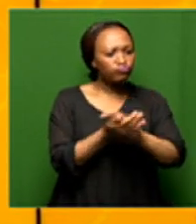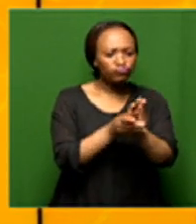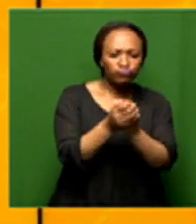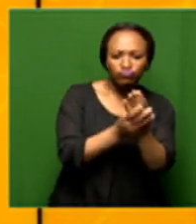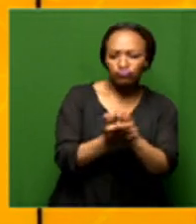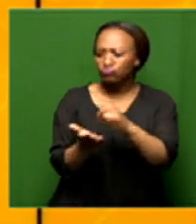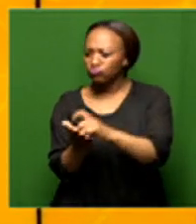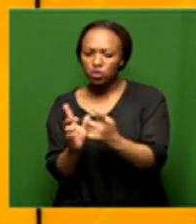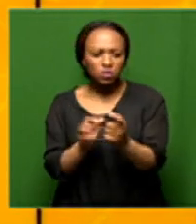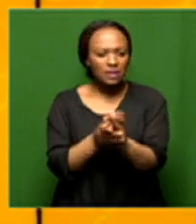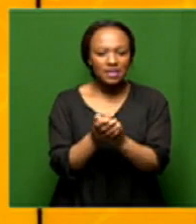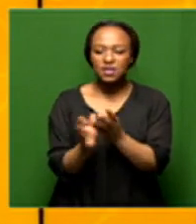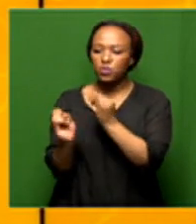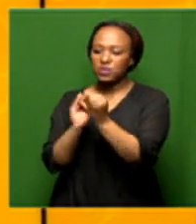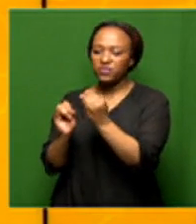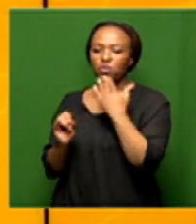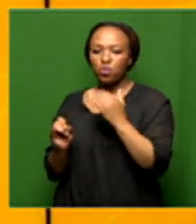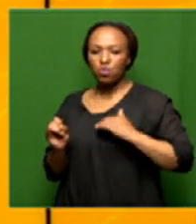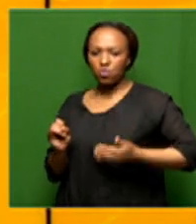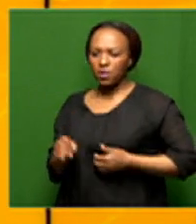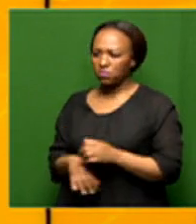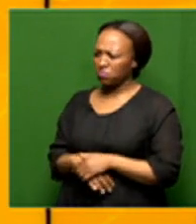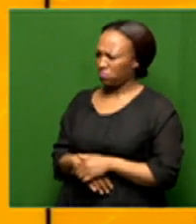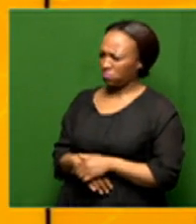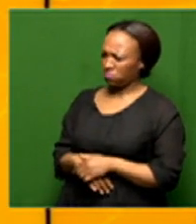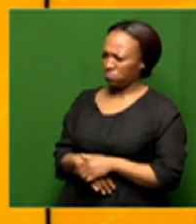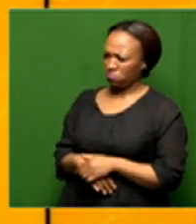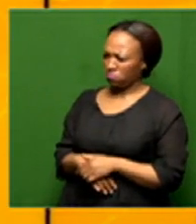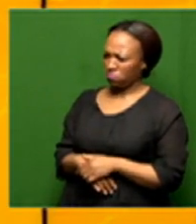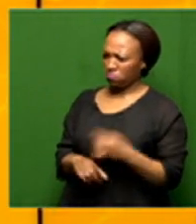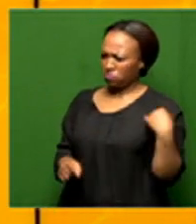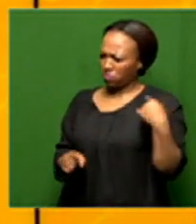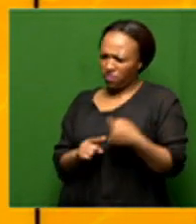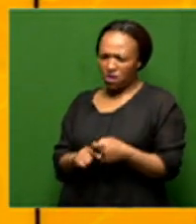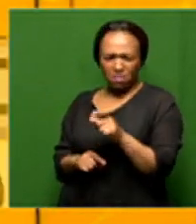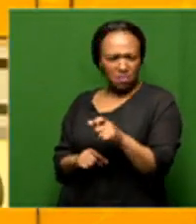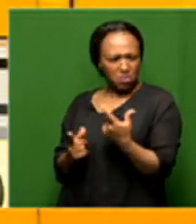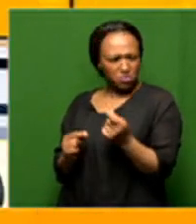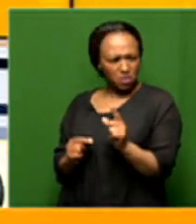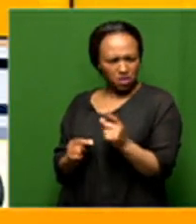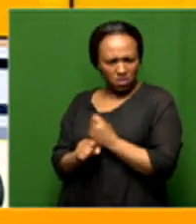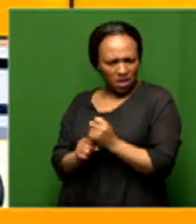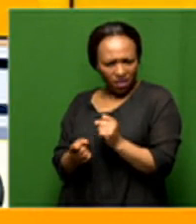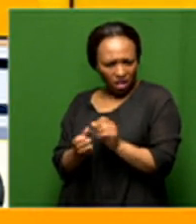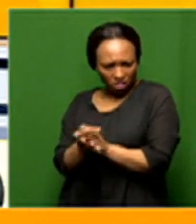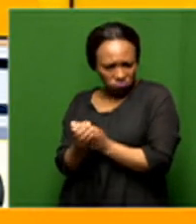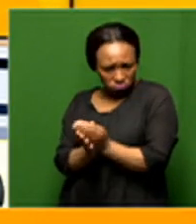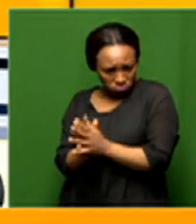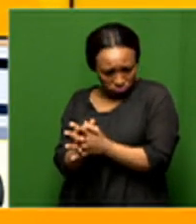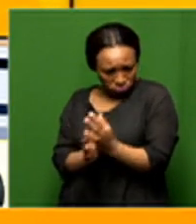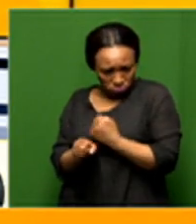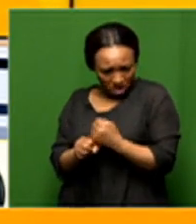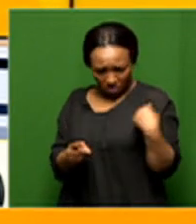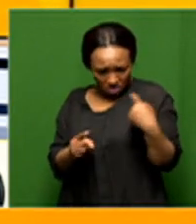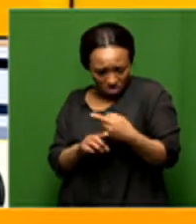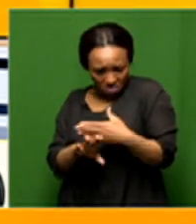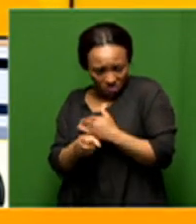sanitize and he was interviewing this woman and she asked so what have people been doing yes haven't you been washing your hands exactly you